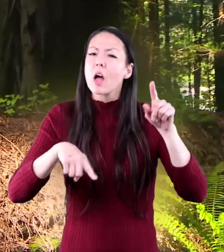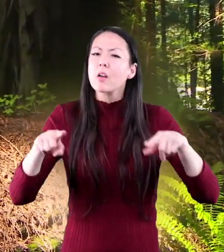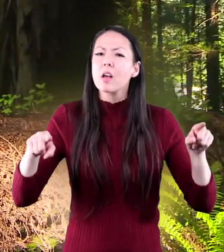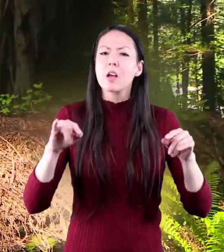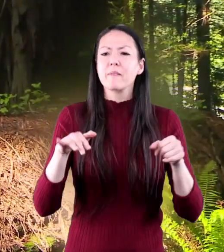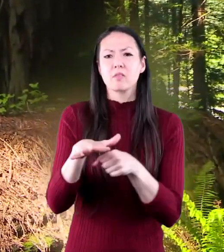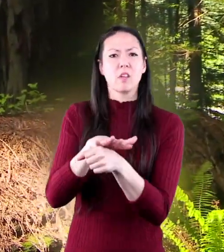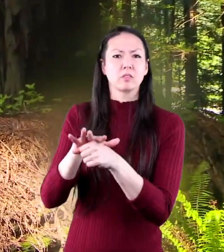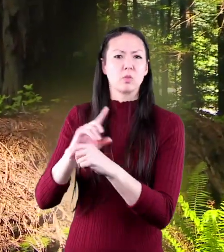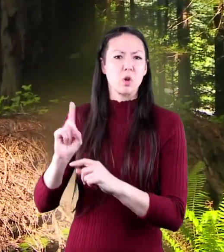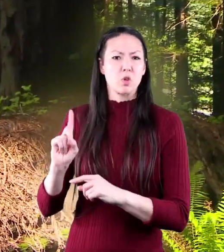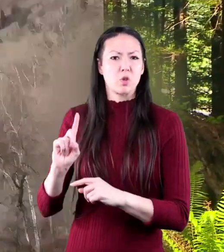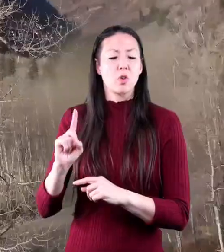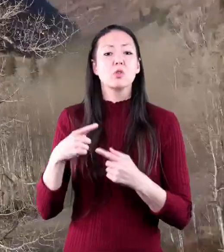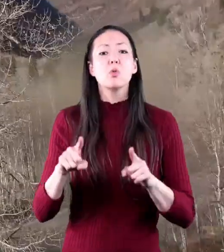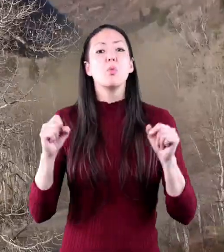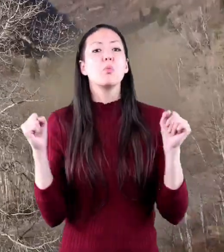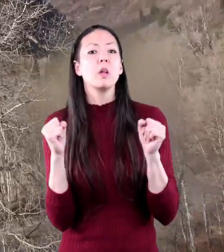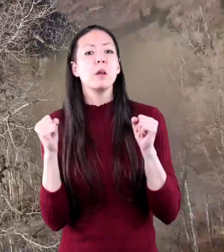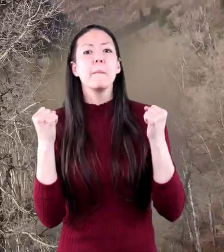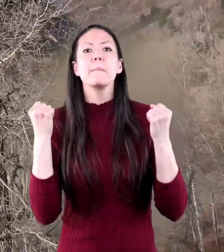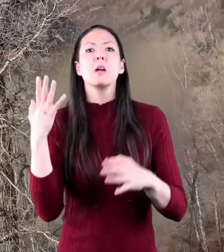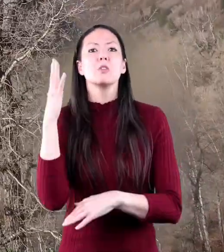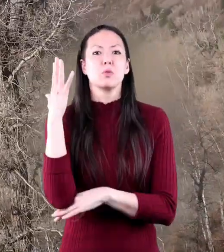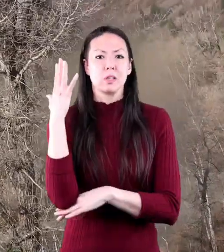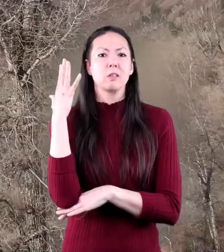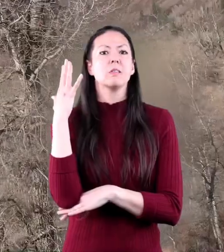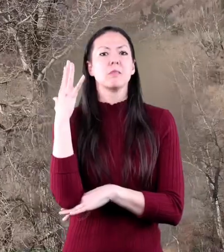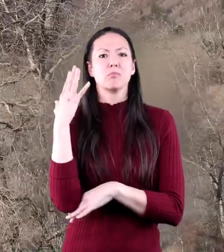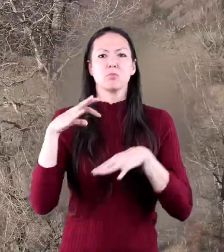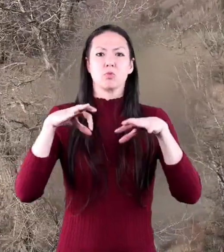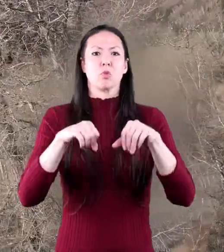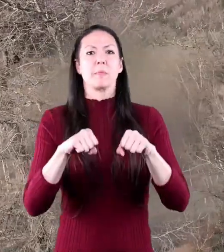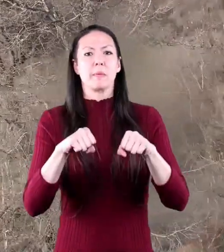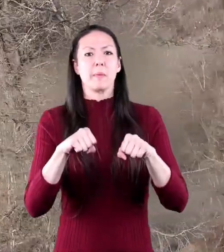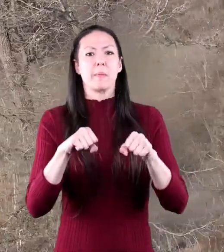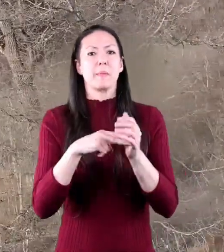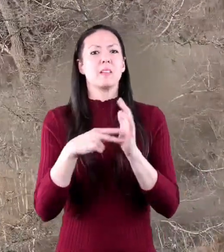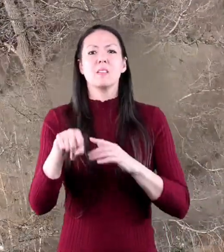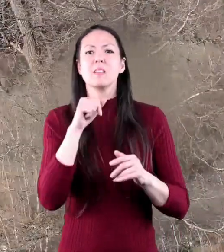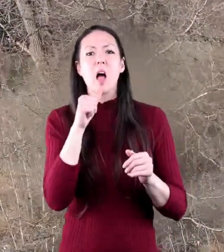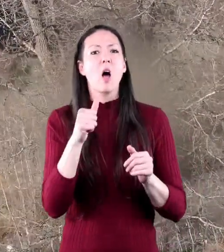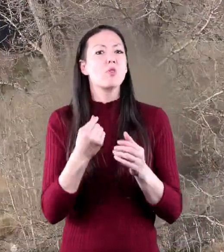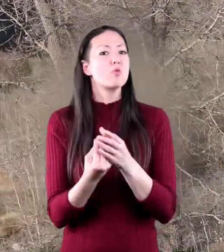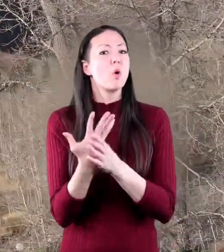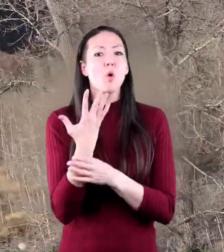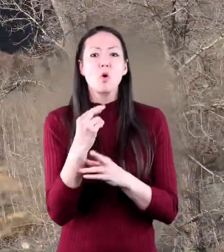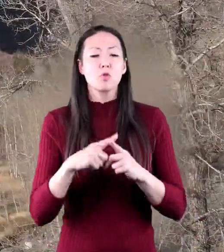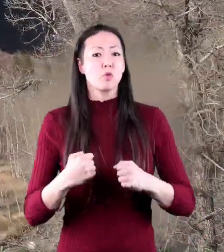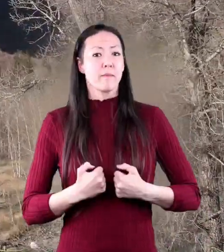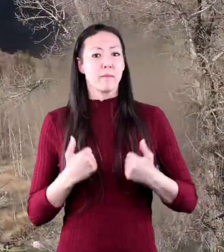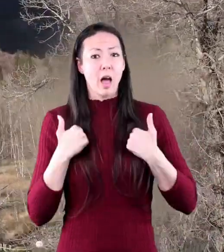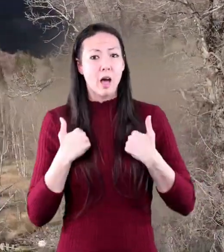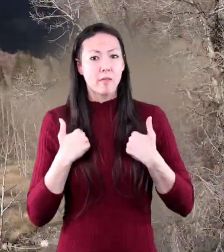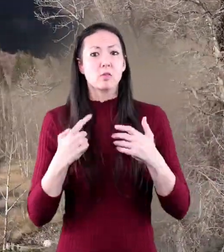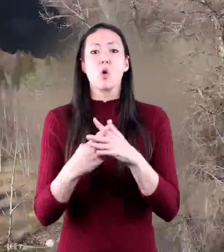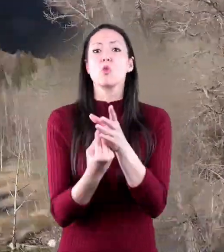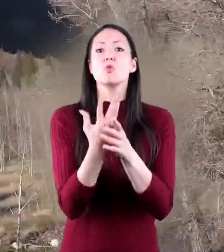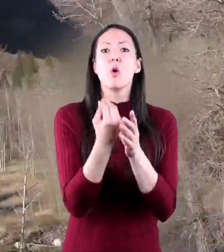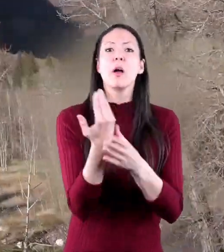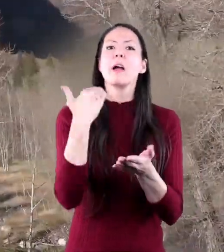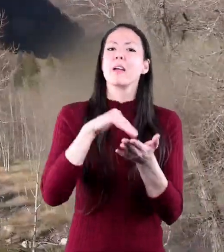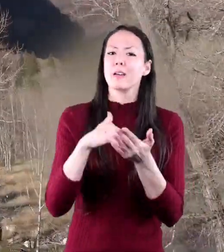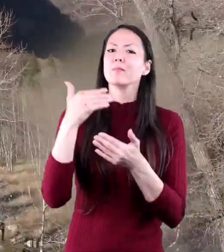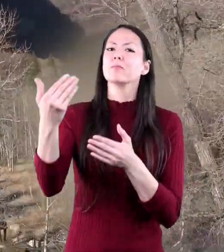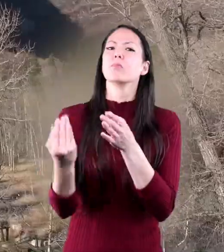of various conditions. During the winter, many trees become dormant, meaning they don't grow but survive and start